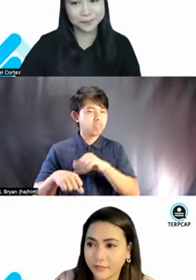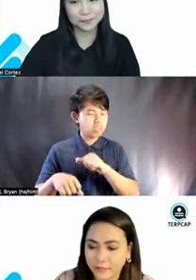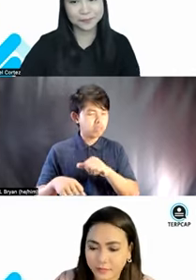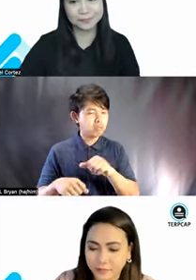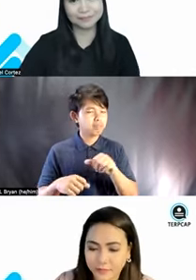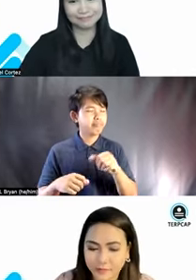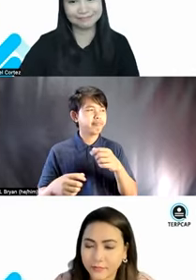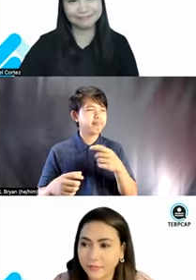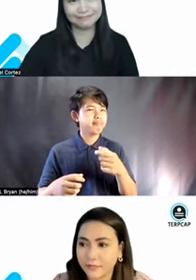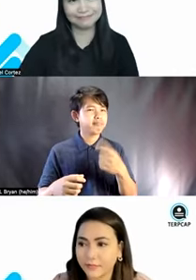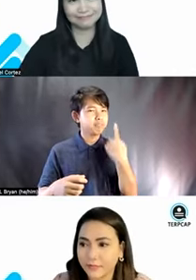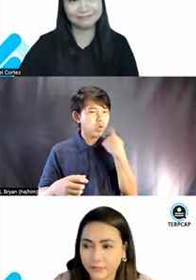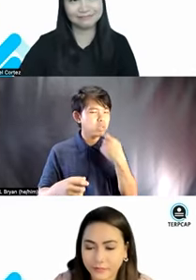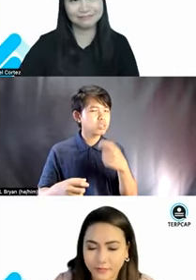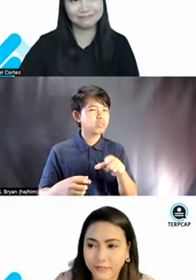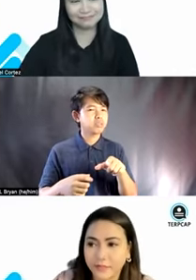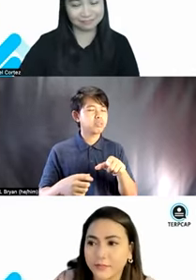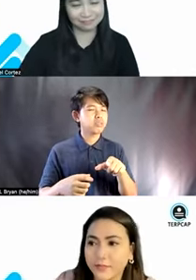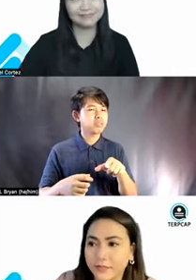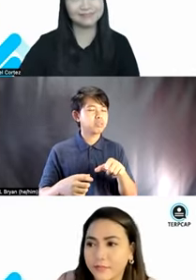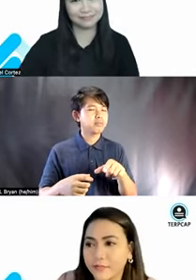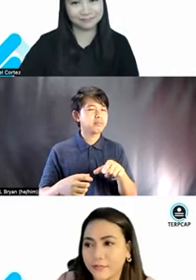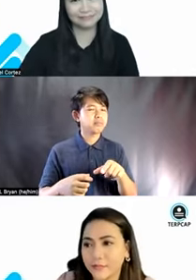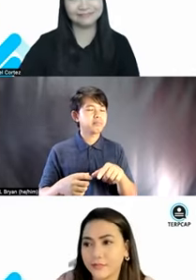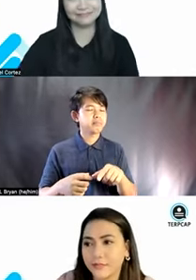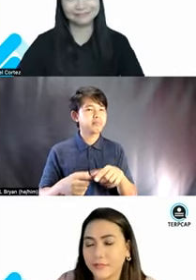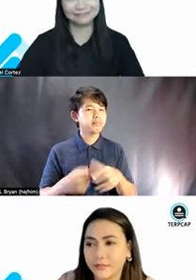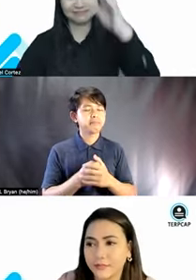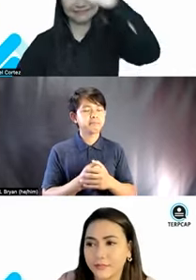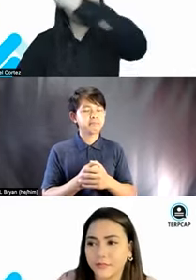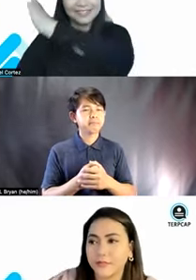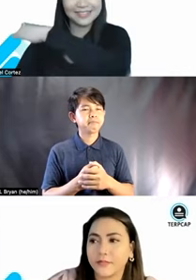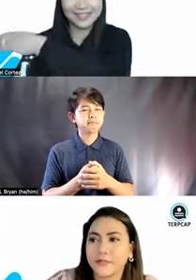of, uh, uh, identities. Yeah. Thank you.